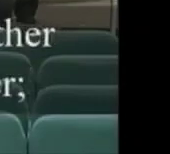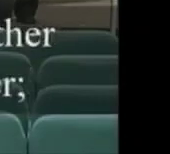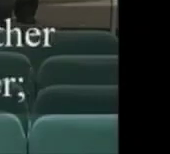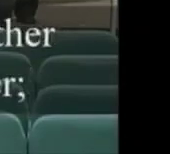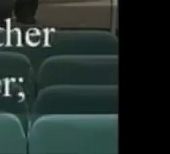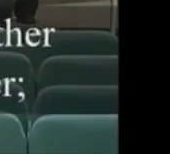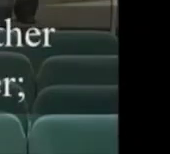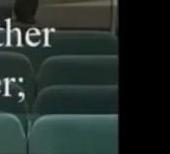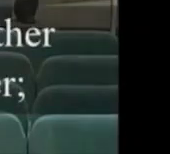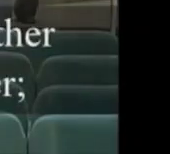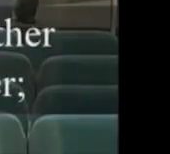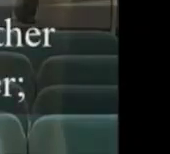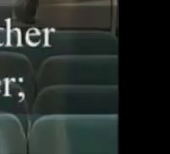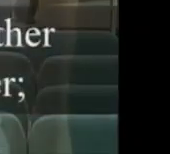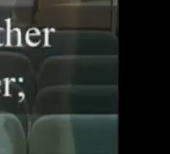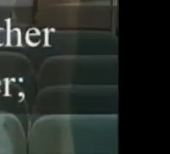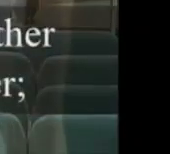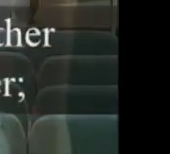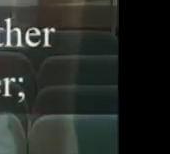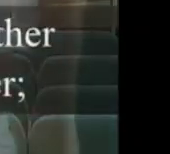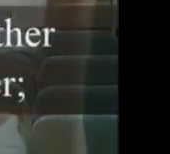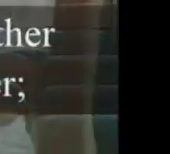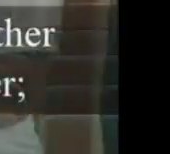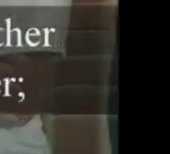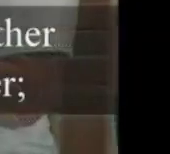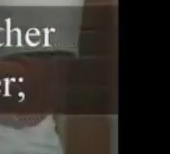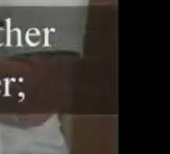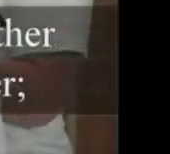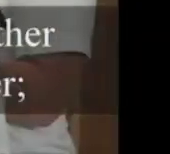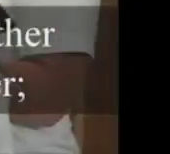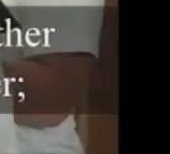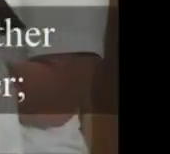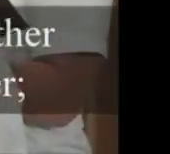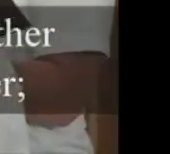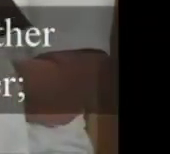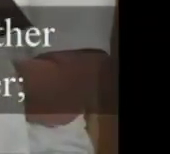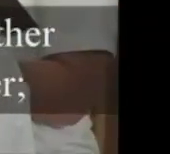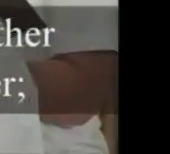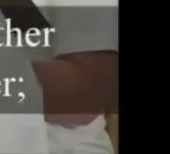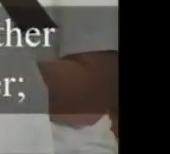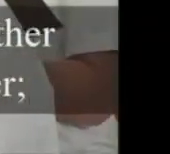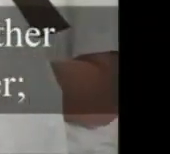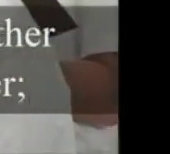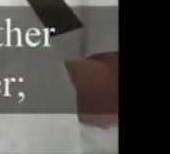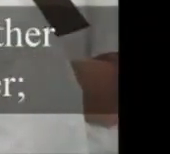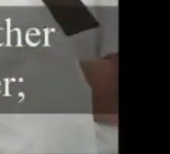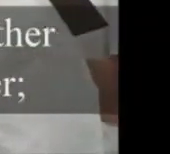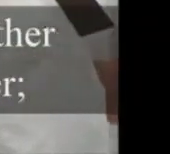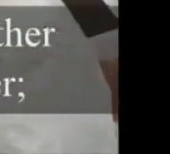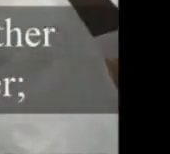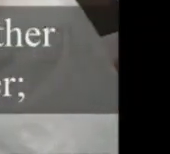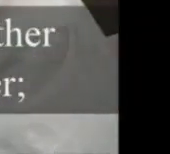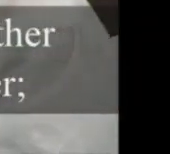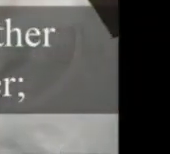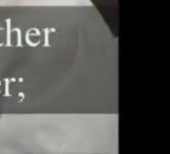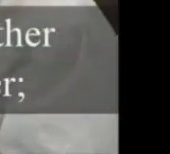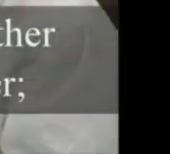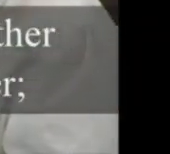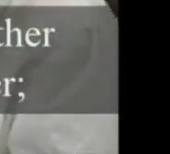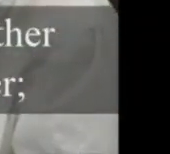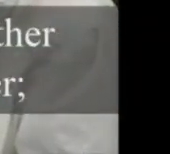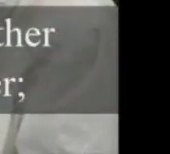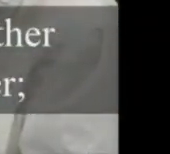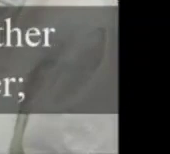Children of the heavenly Father, safely in his